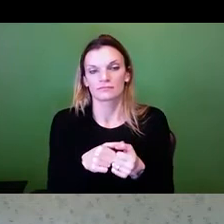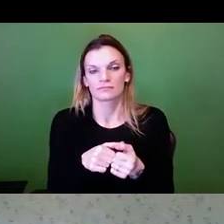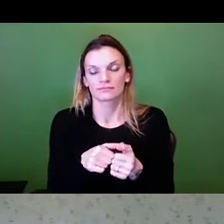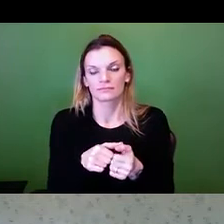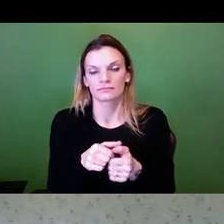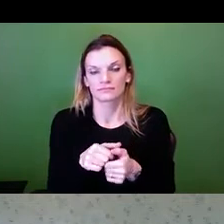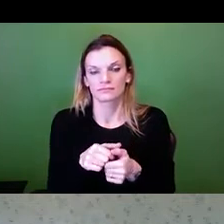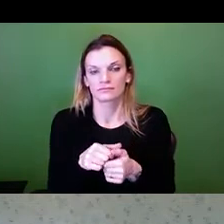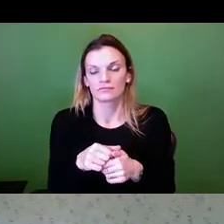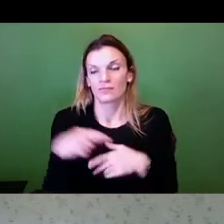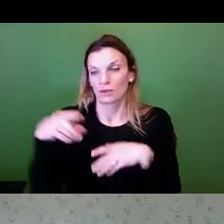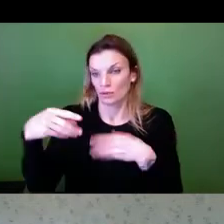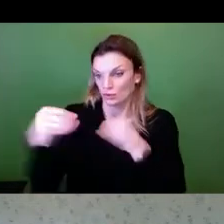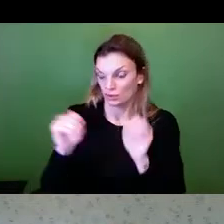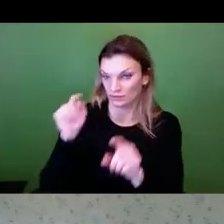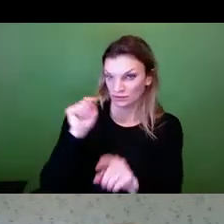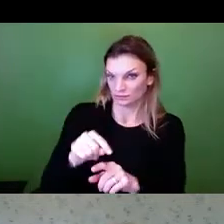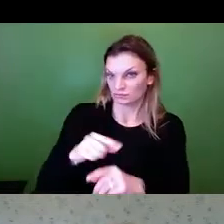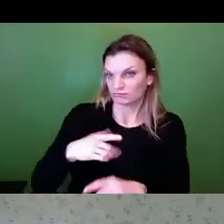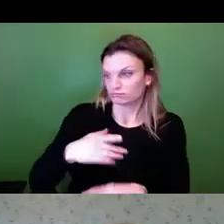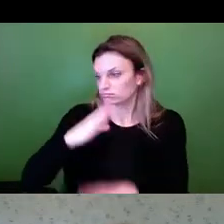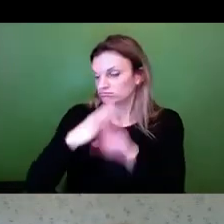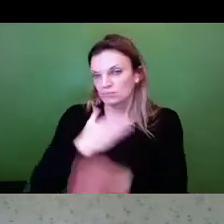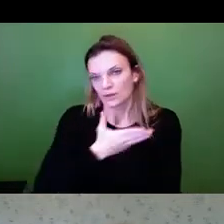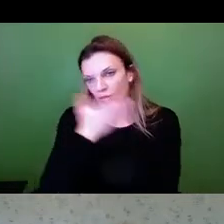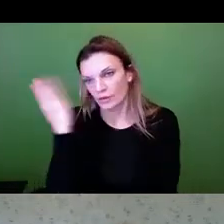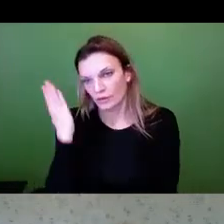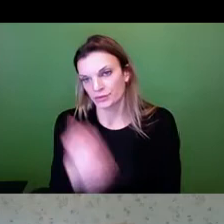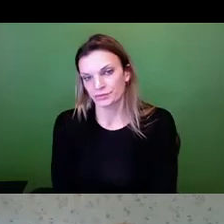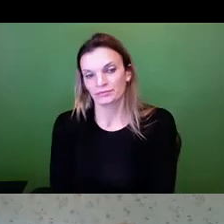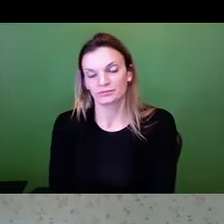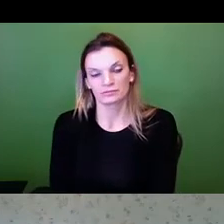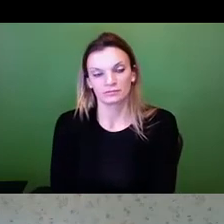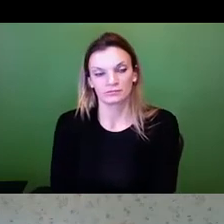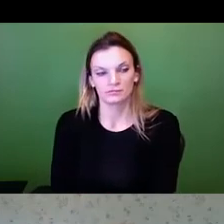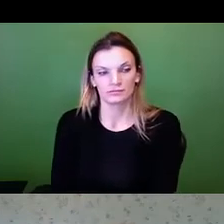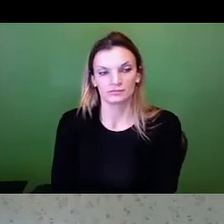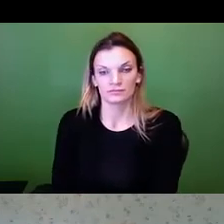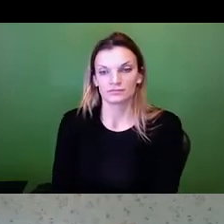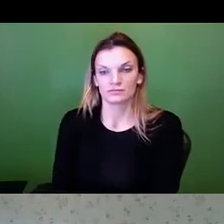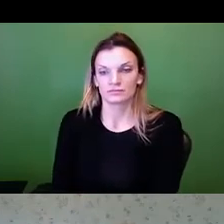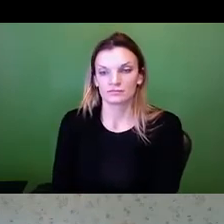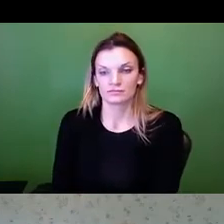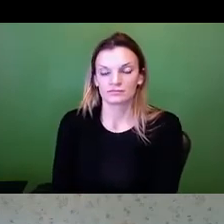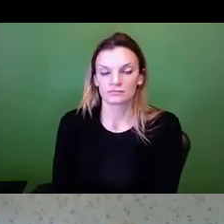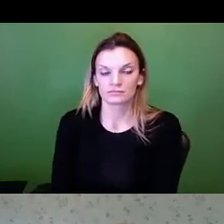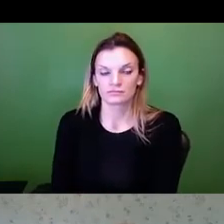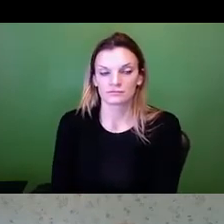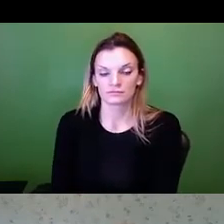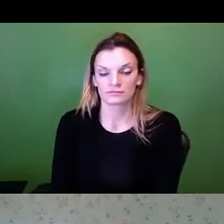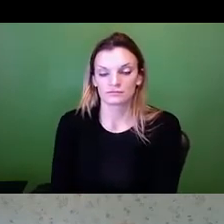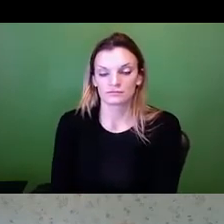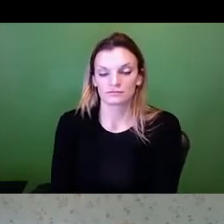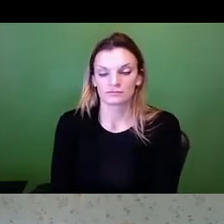So our office buildings barrier-free, we let employers, we ask the